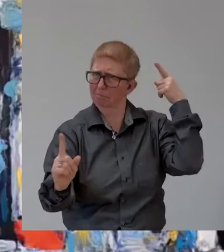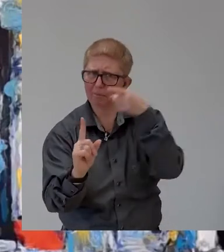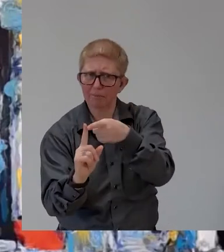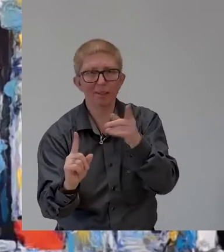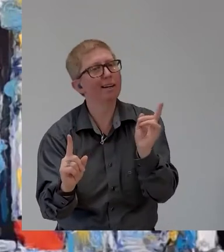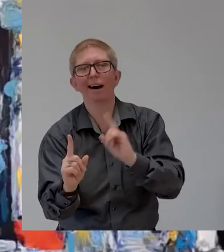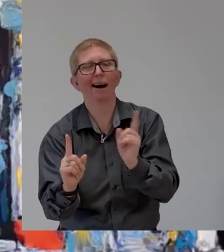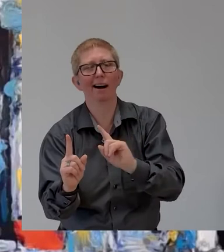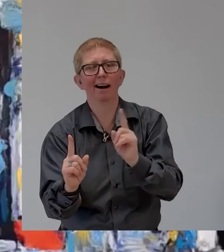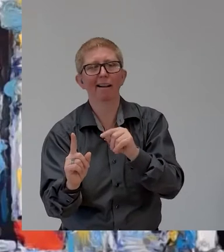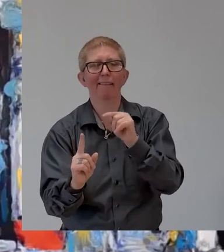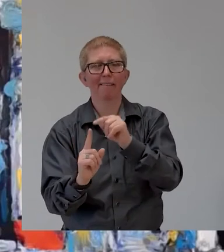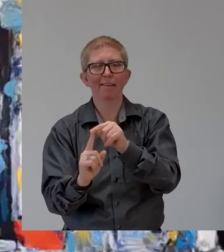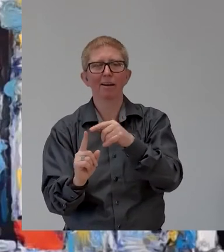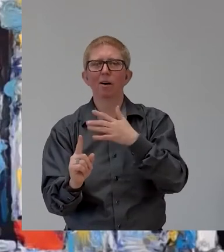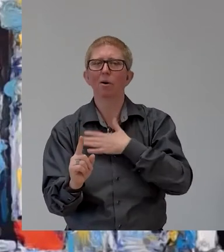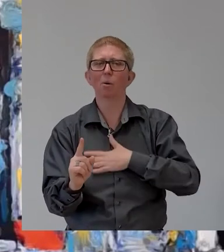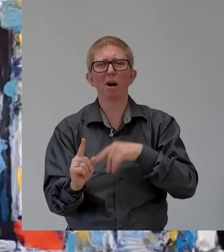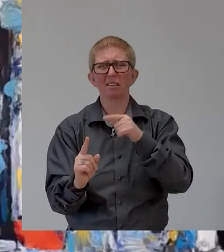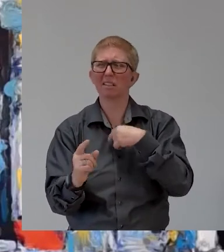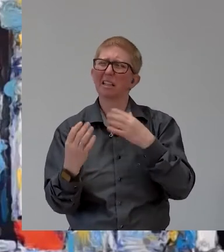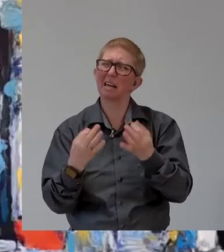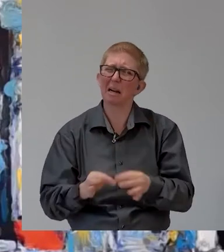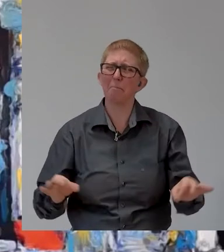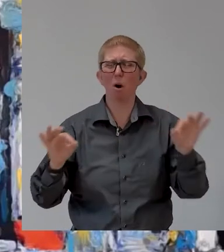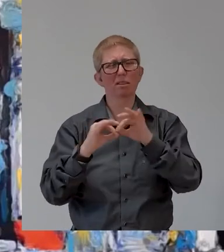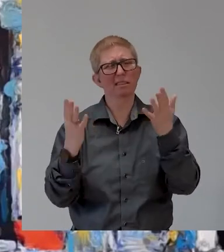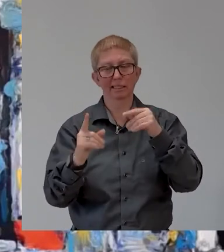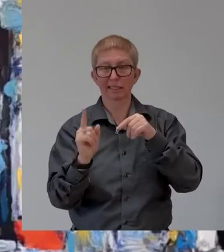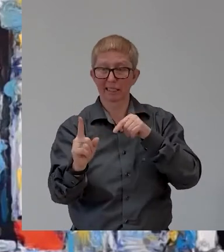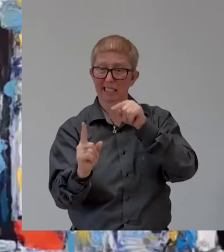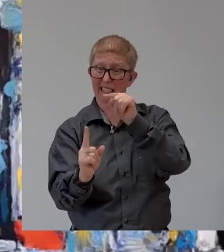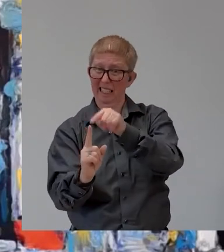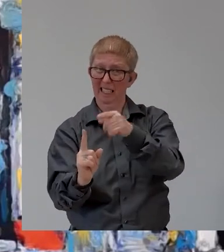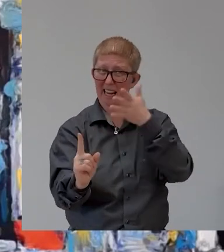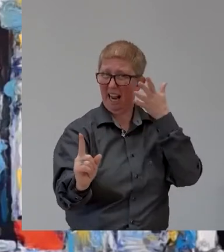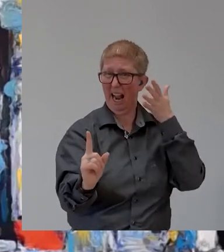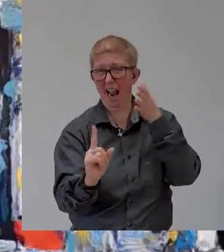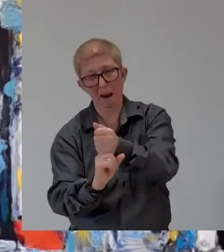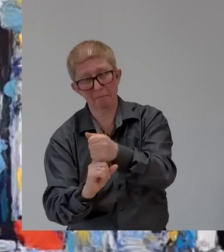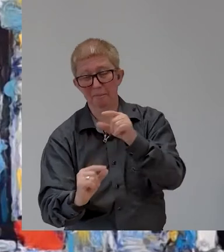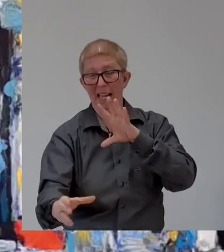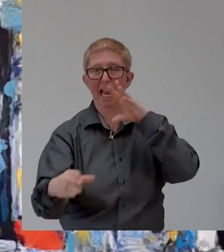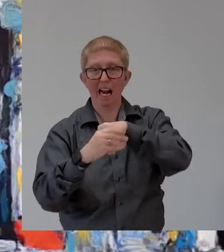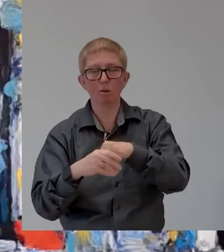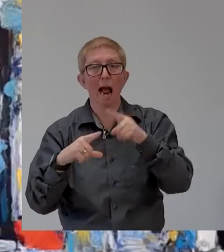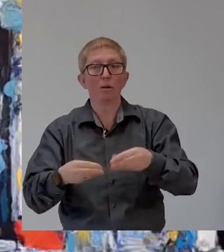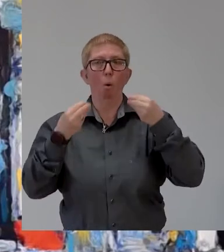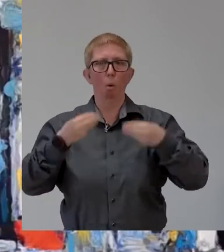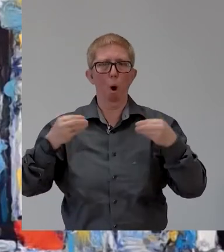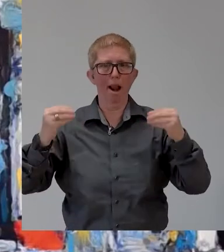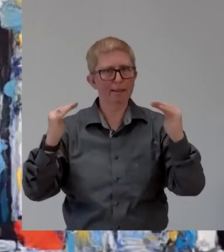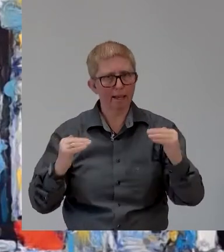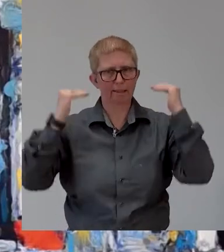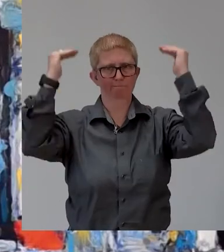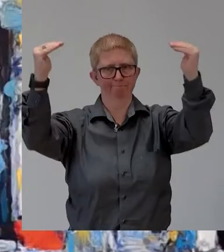being true inclusion and improvement in the quality of life for all of us we are true believers in learning from other from each other